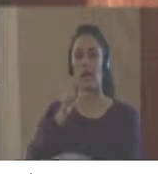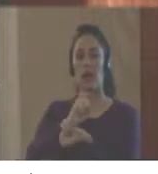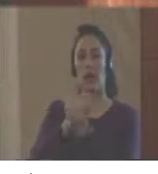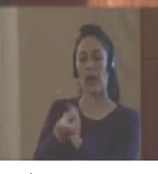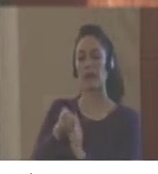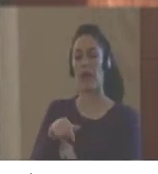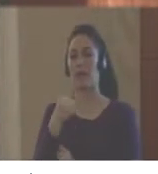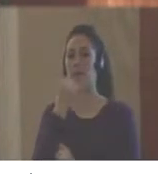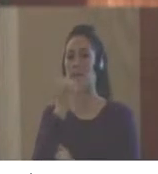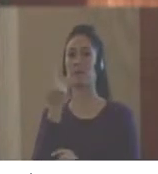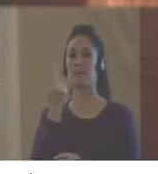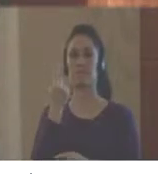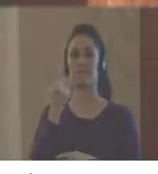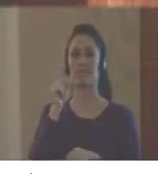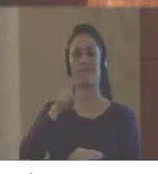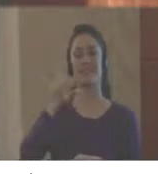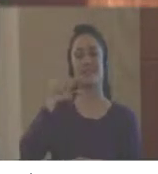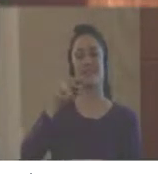what has not, et cetera, et cetera.